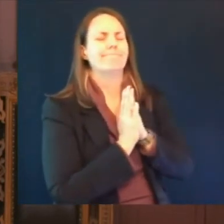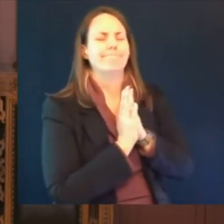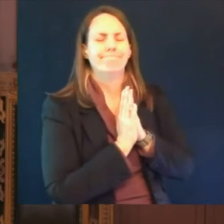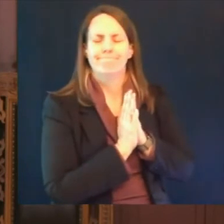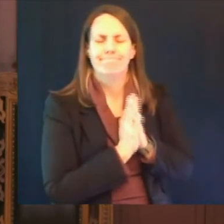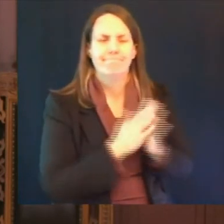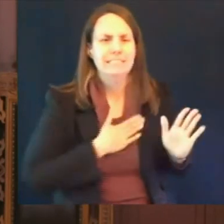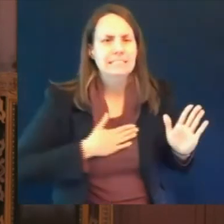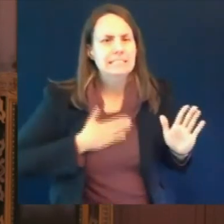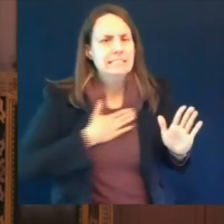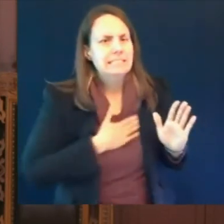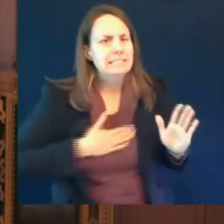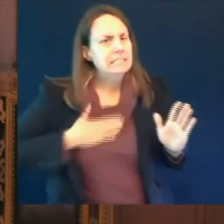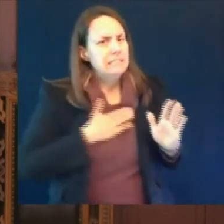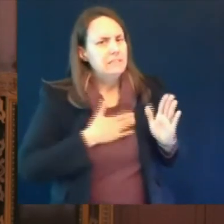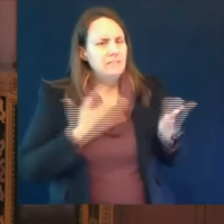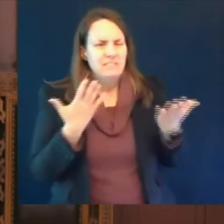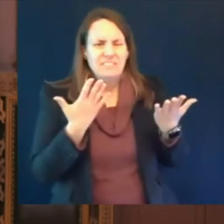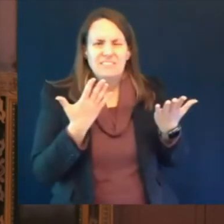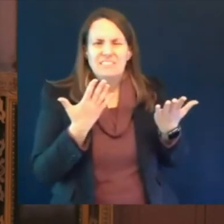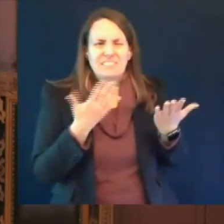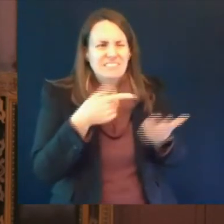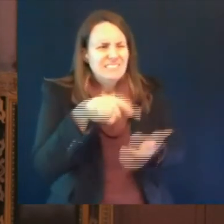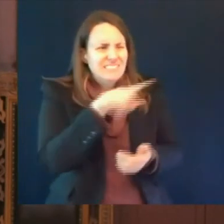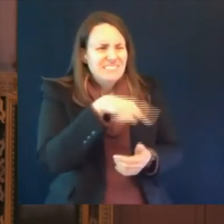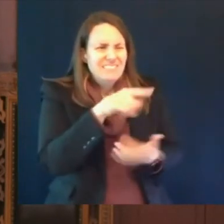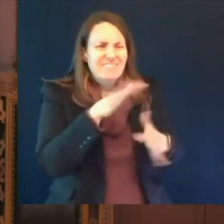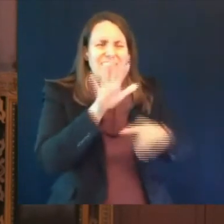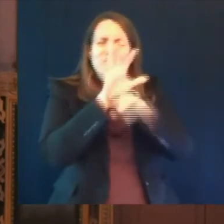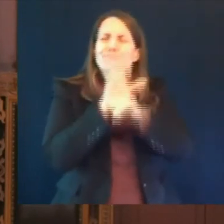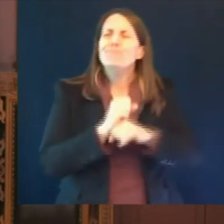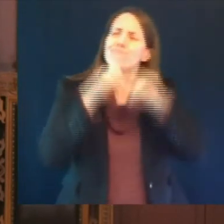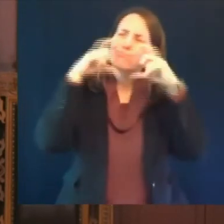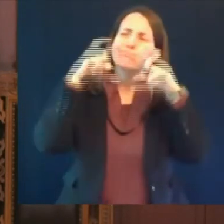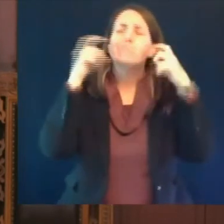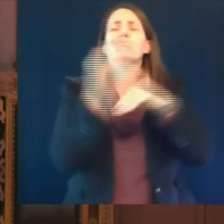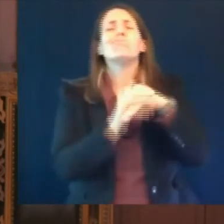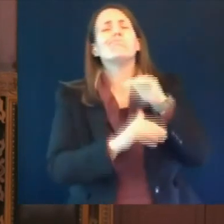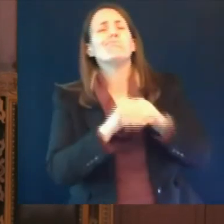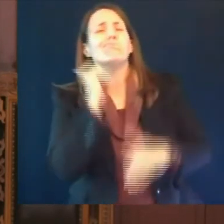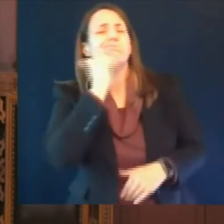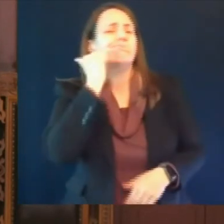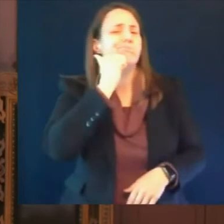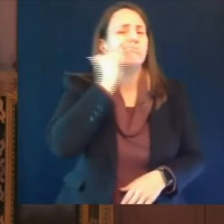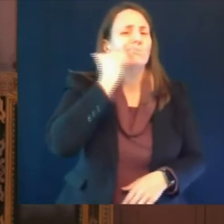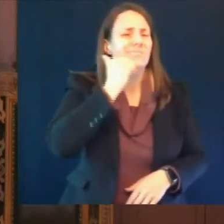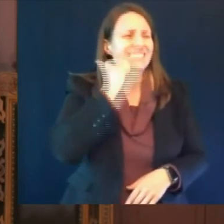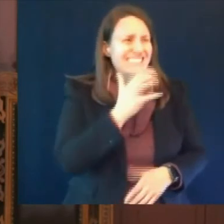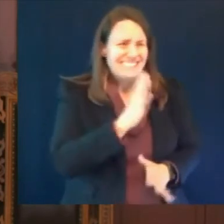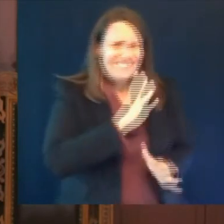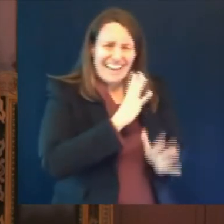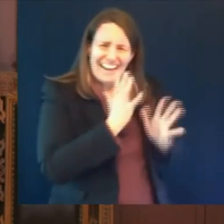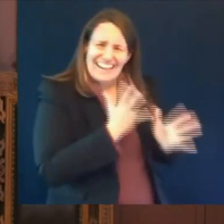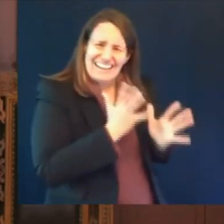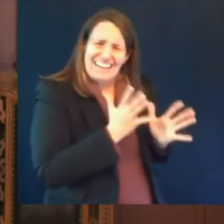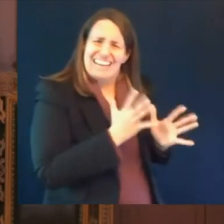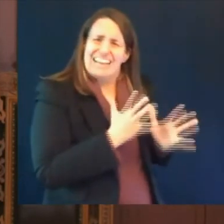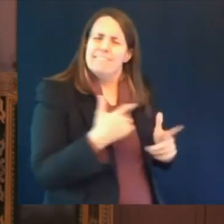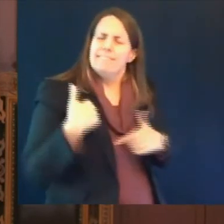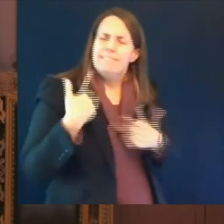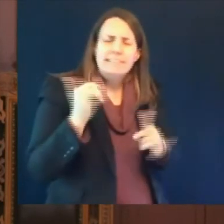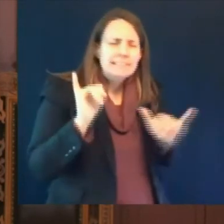uh to say you know okay for the last eight months you've been wearing a mask in this classroom now you don't have to anymore